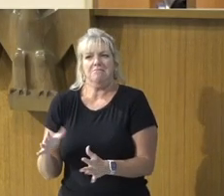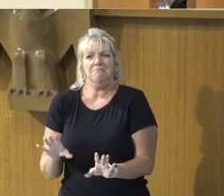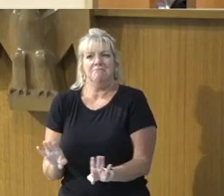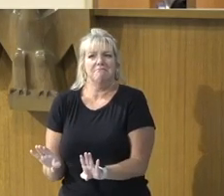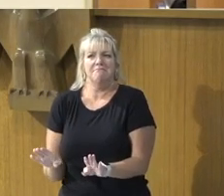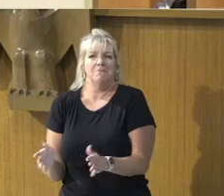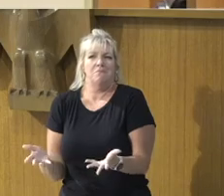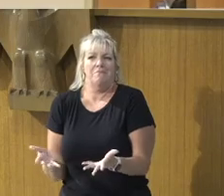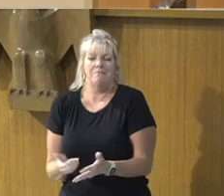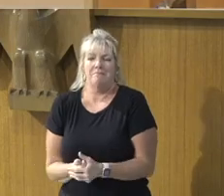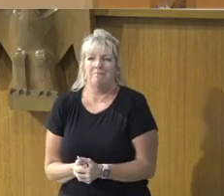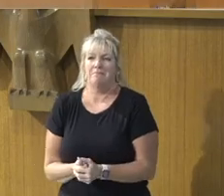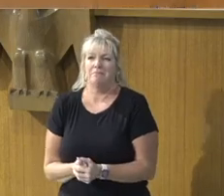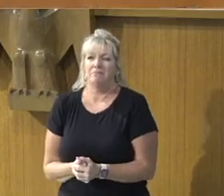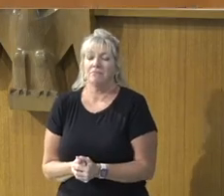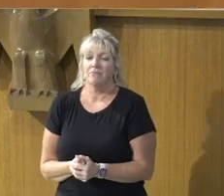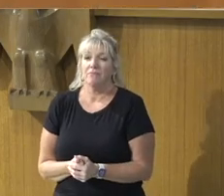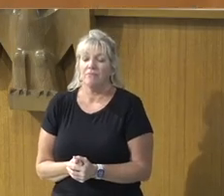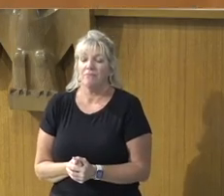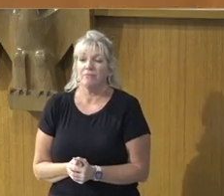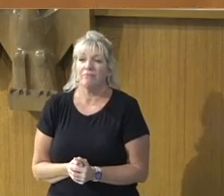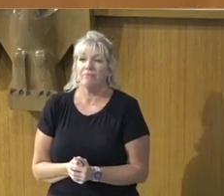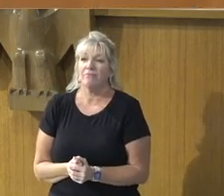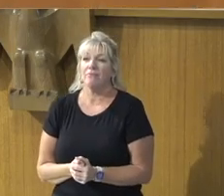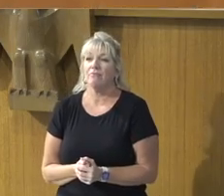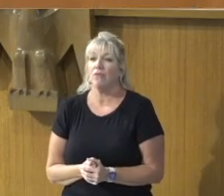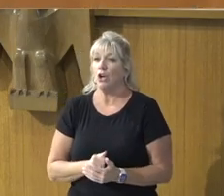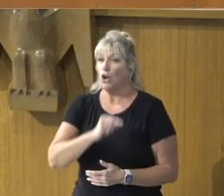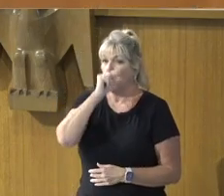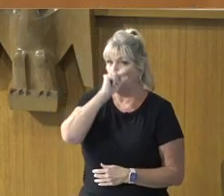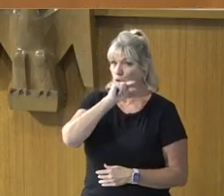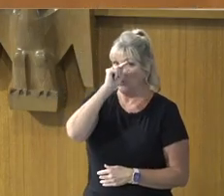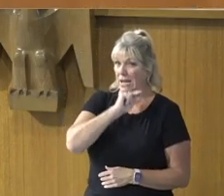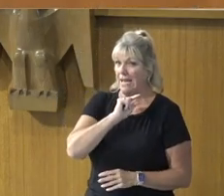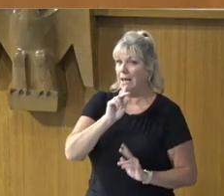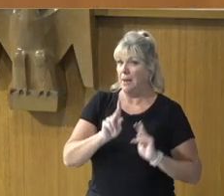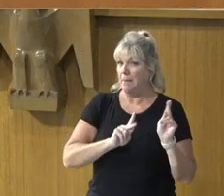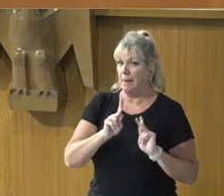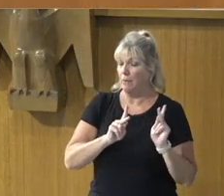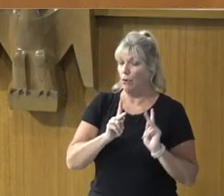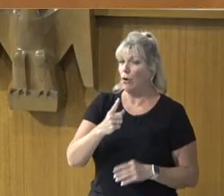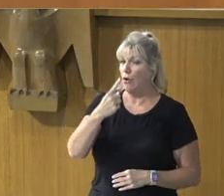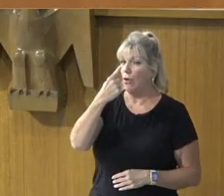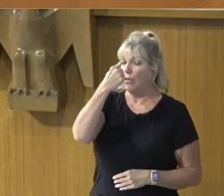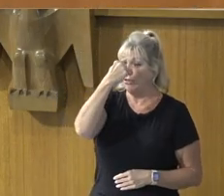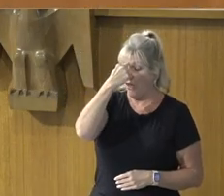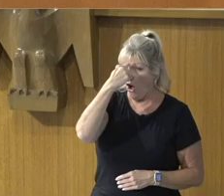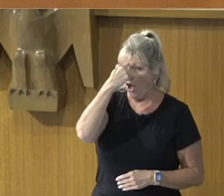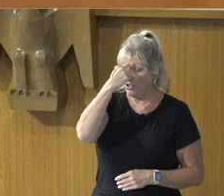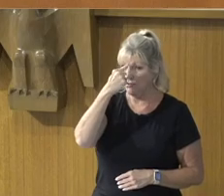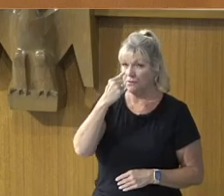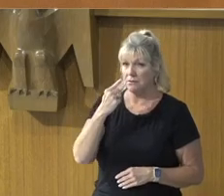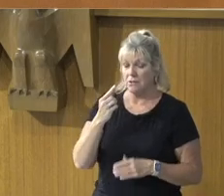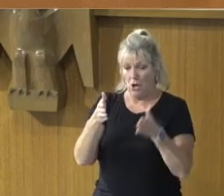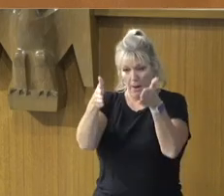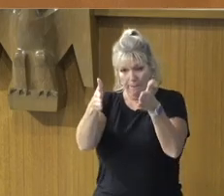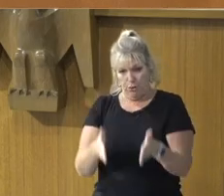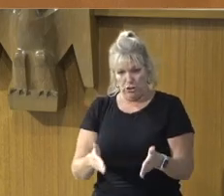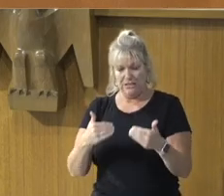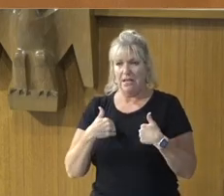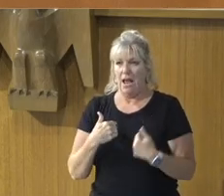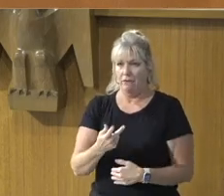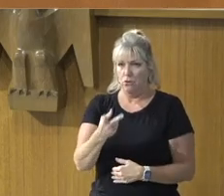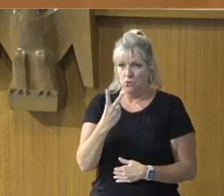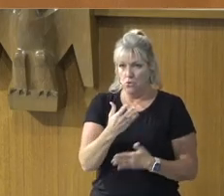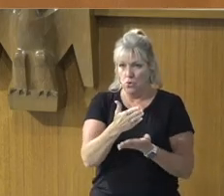Unlike the Greeks, Who thought a person is composed of two parts, Of the psyche and the soma, Of the